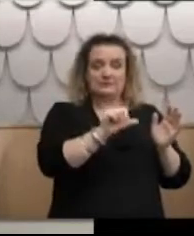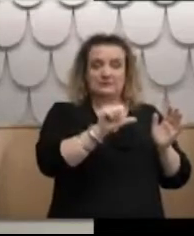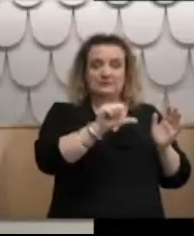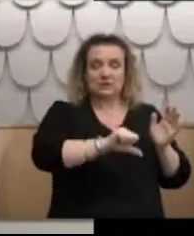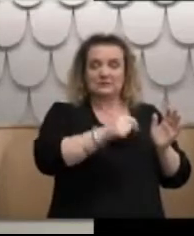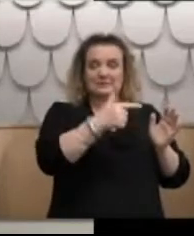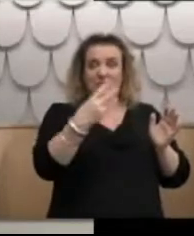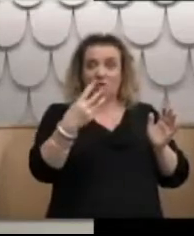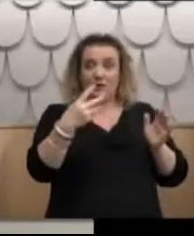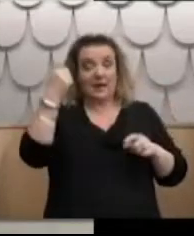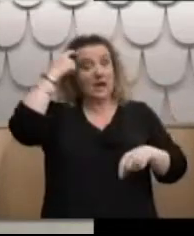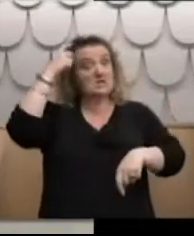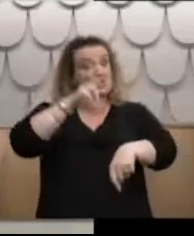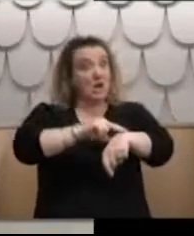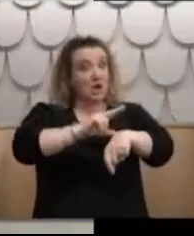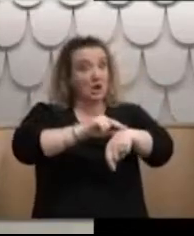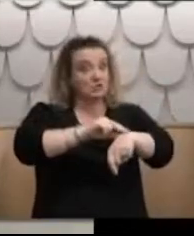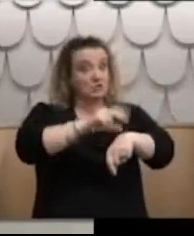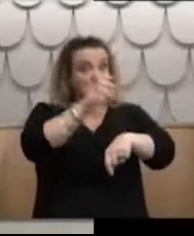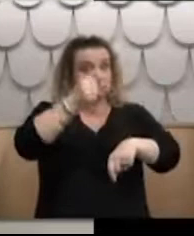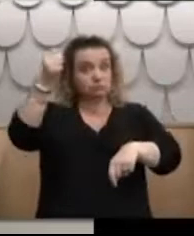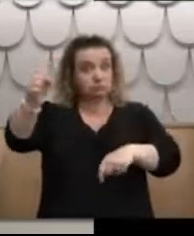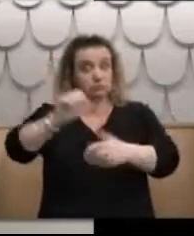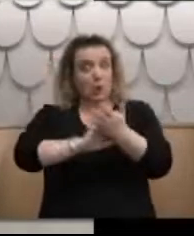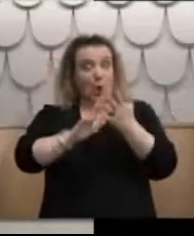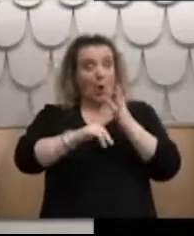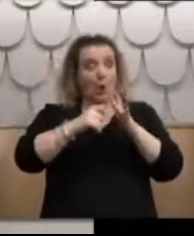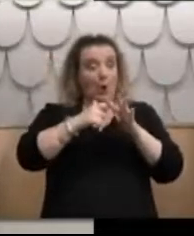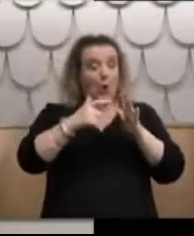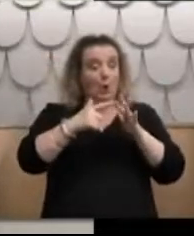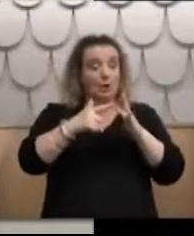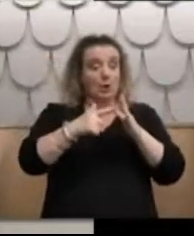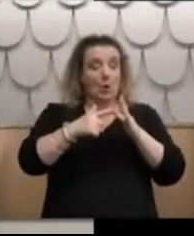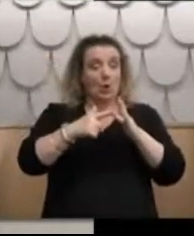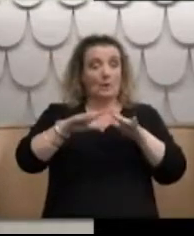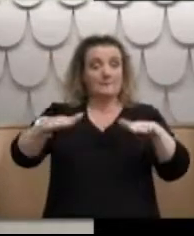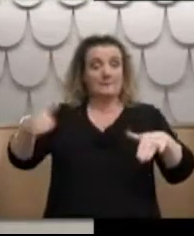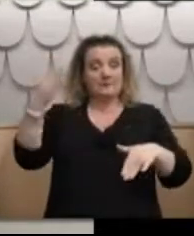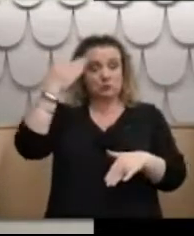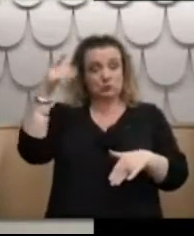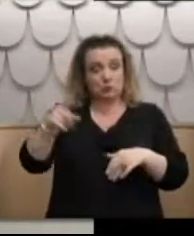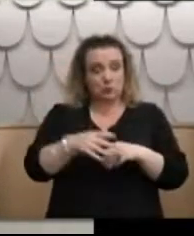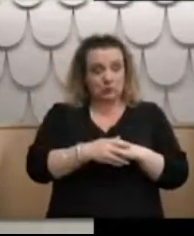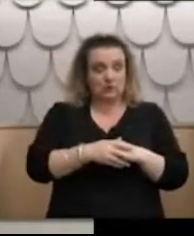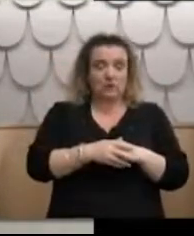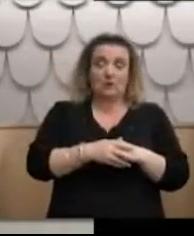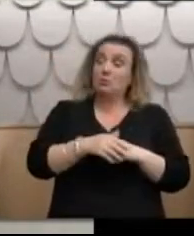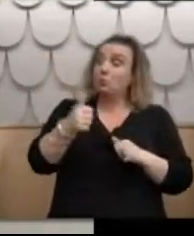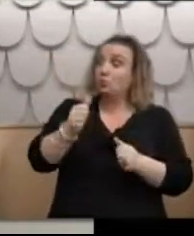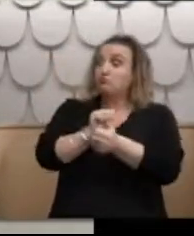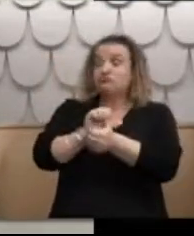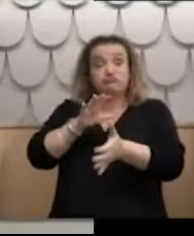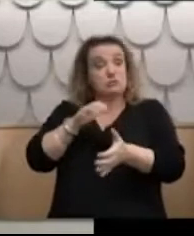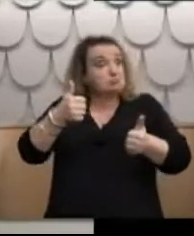psychiatrists, I was admitted to Hokeo Beach School. This place had a bit more freedom and had a pool